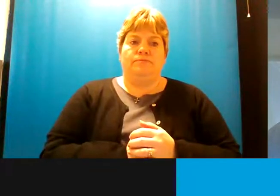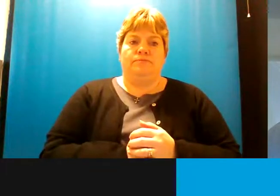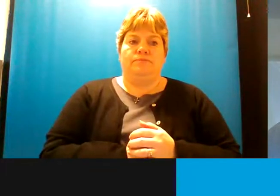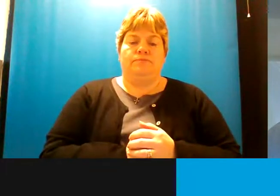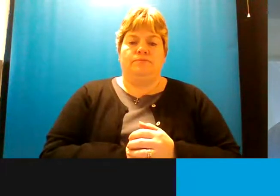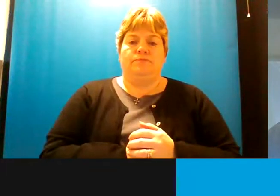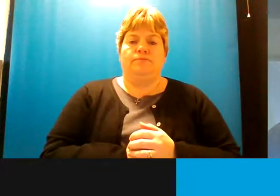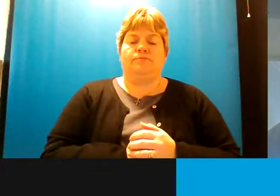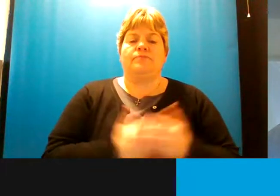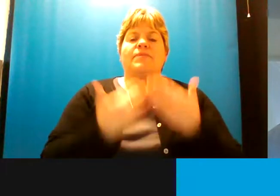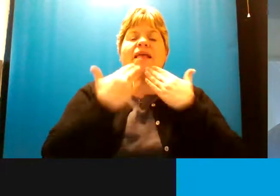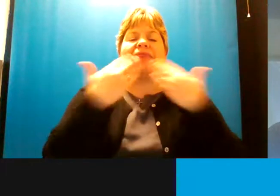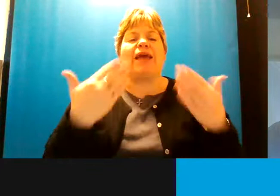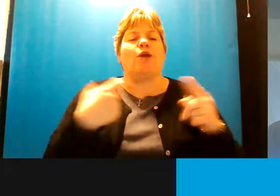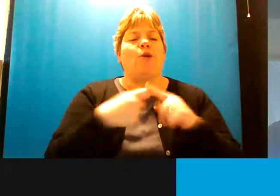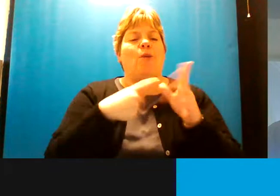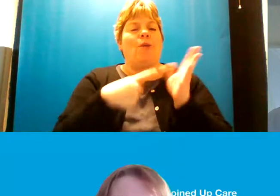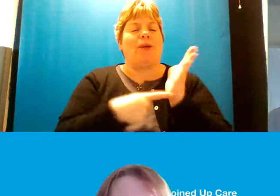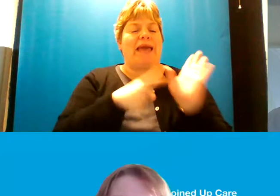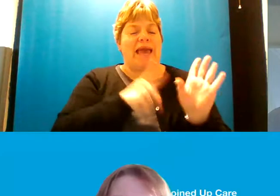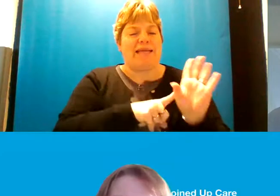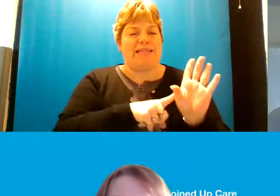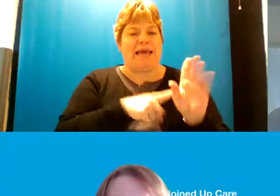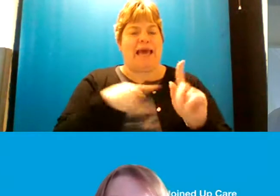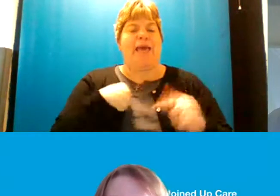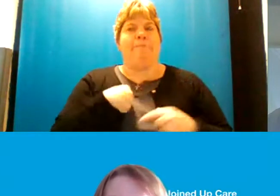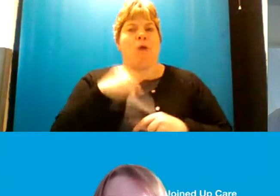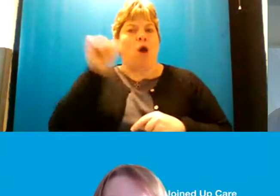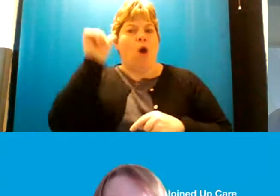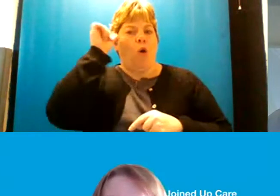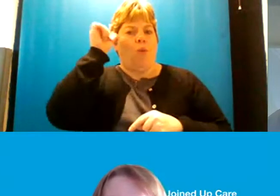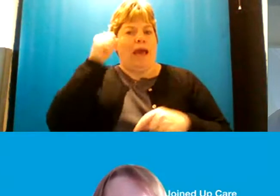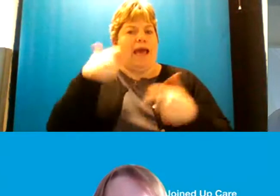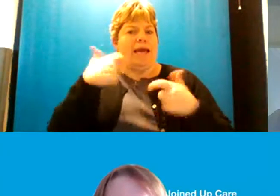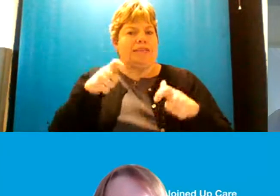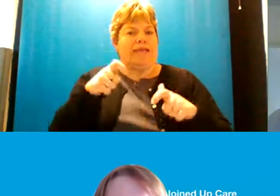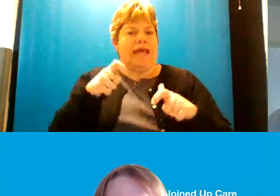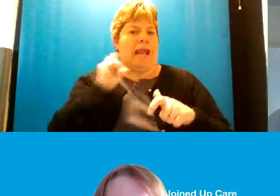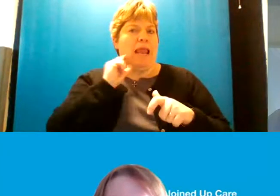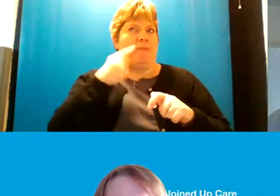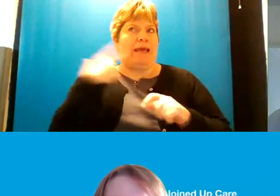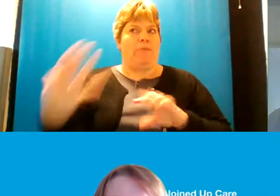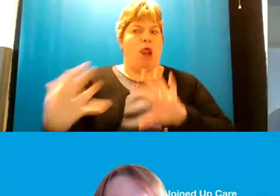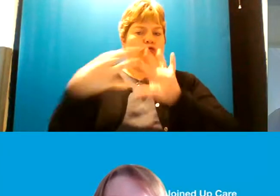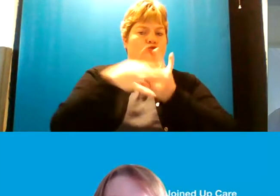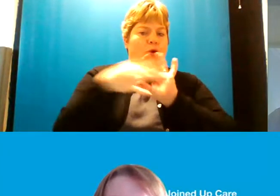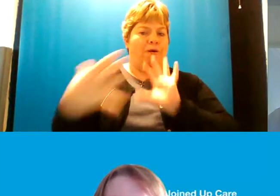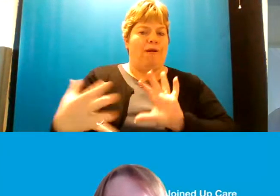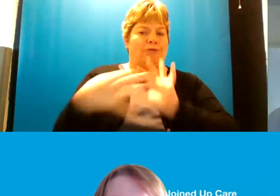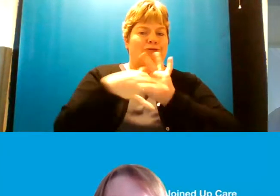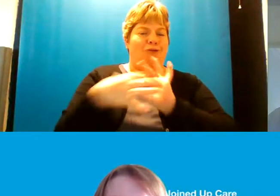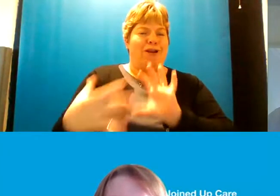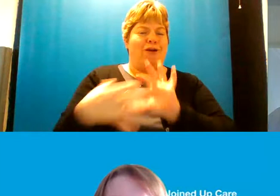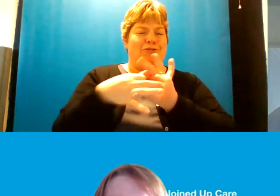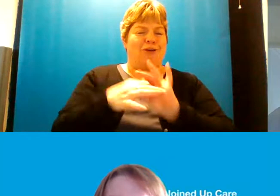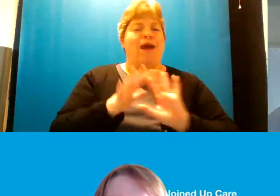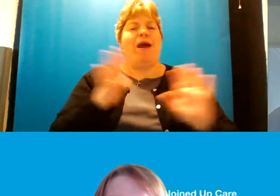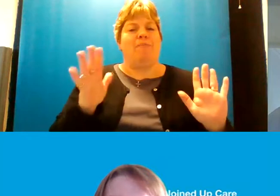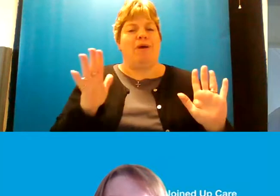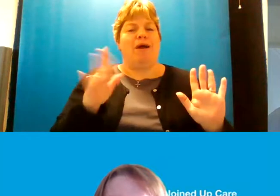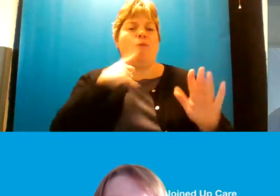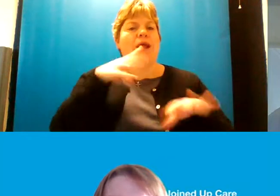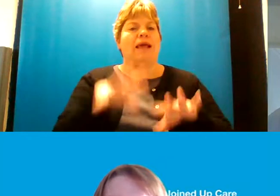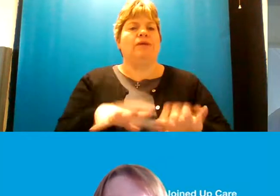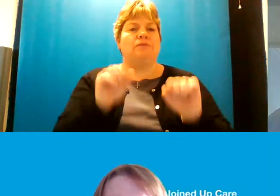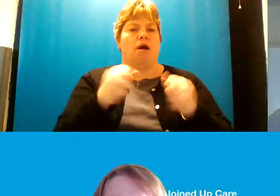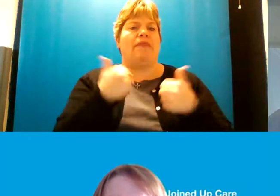thank you katie um i'm conscious that we're still having beeps of people joining us but i think as you say if we can kick off that's